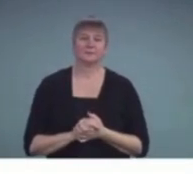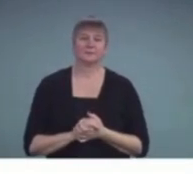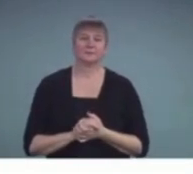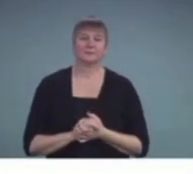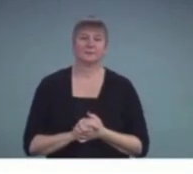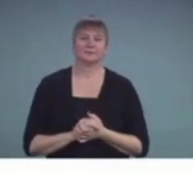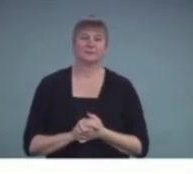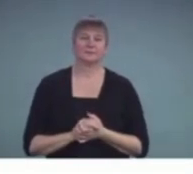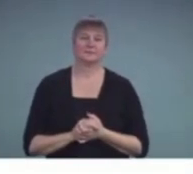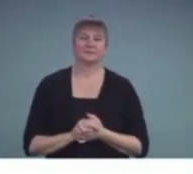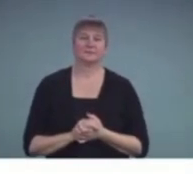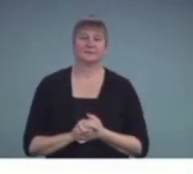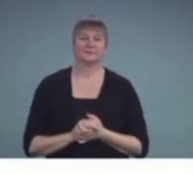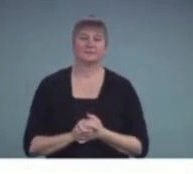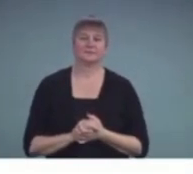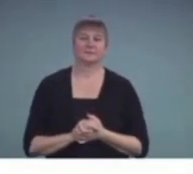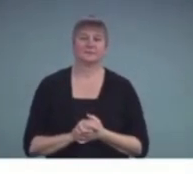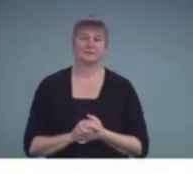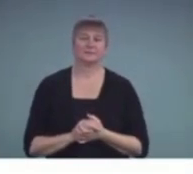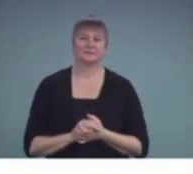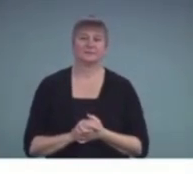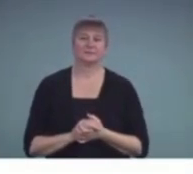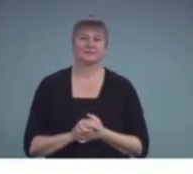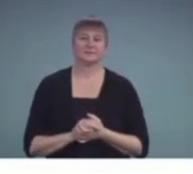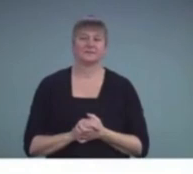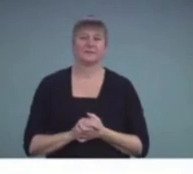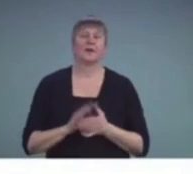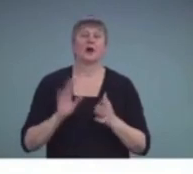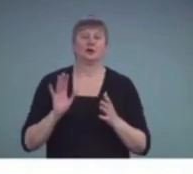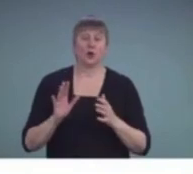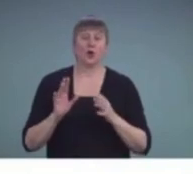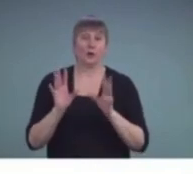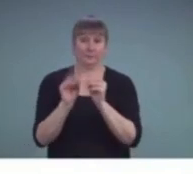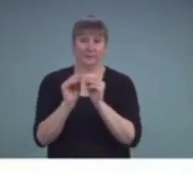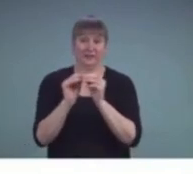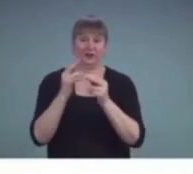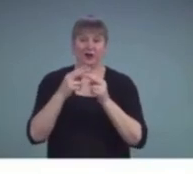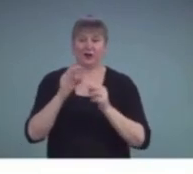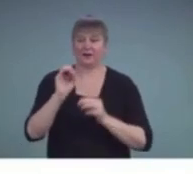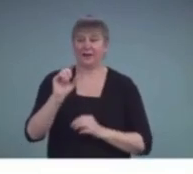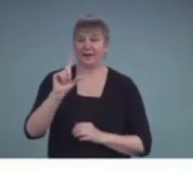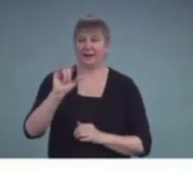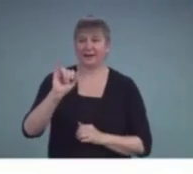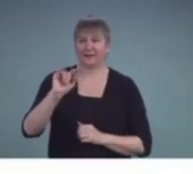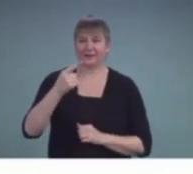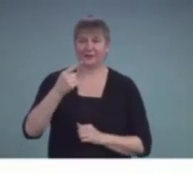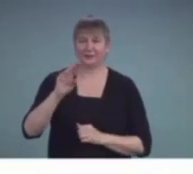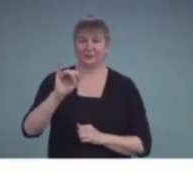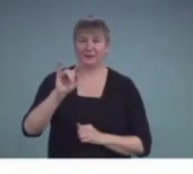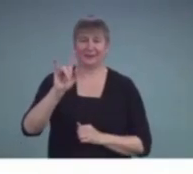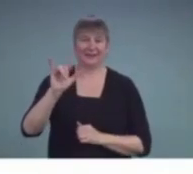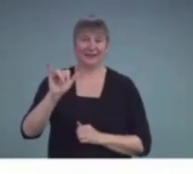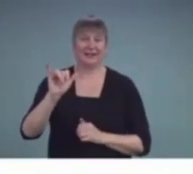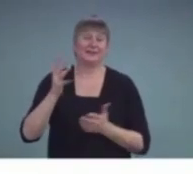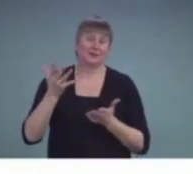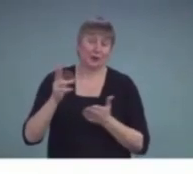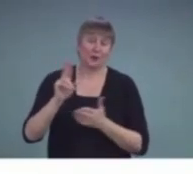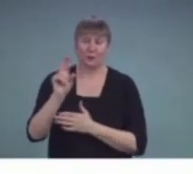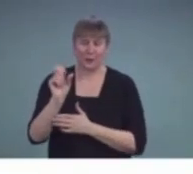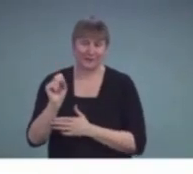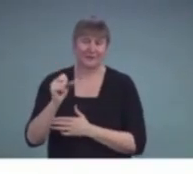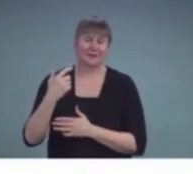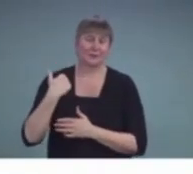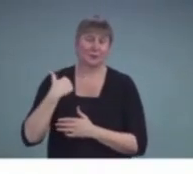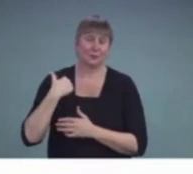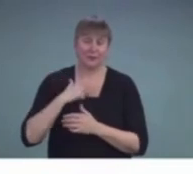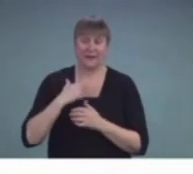So, at his eligibility meeting, and again, in the U.S., we have a meeting that first sees if the